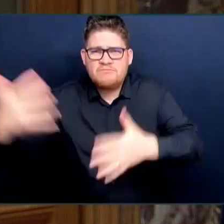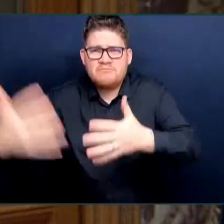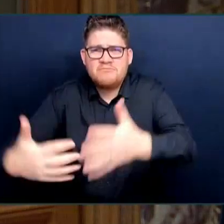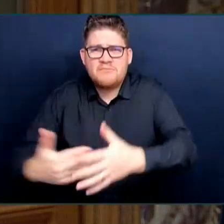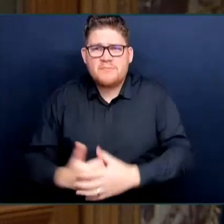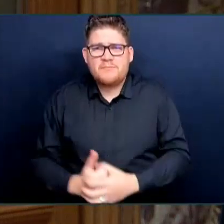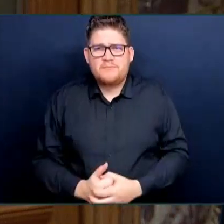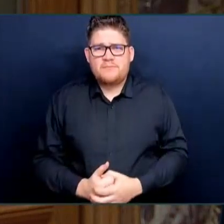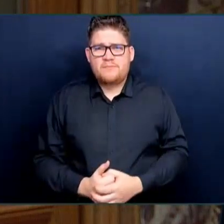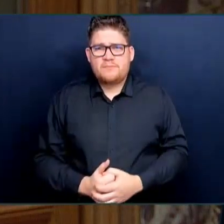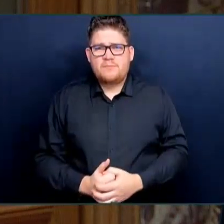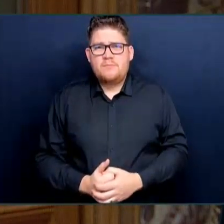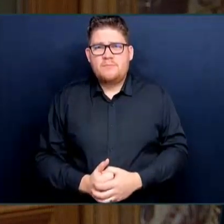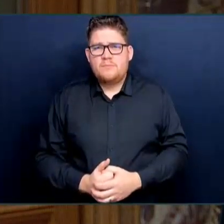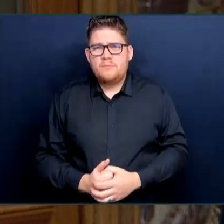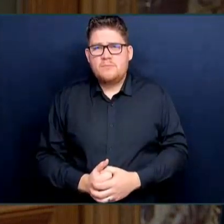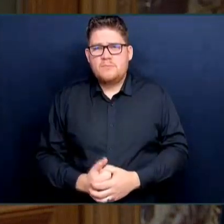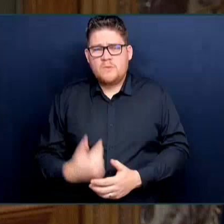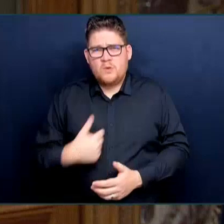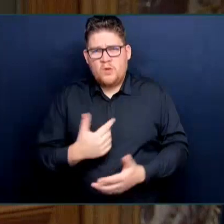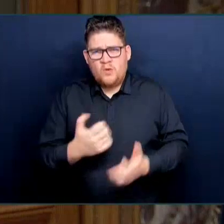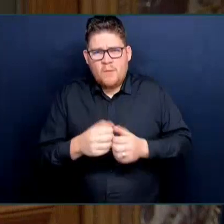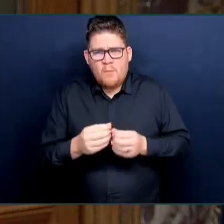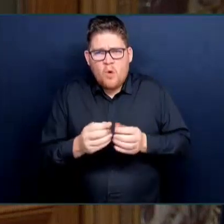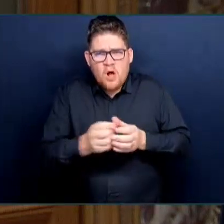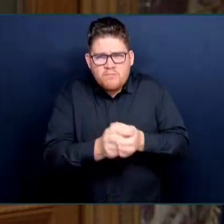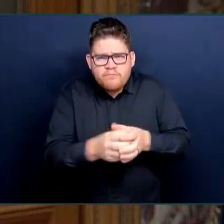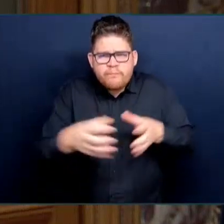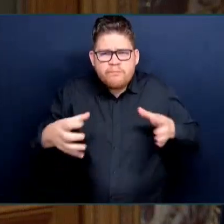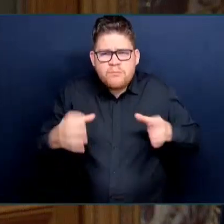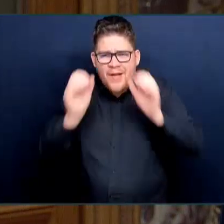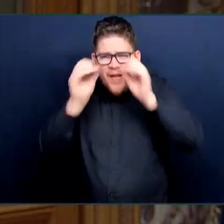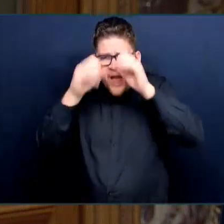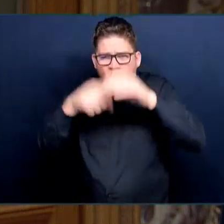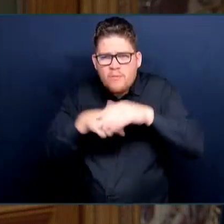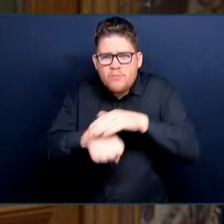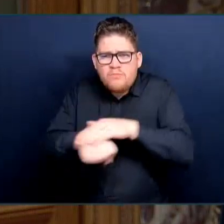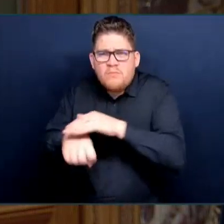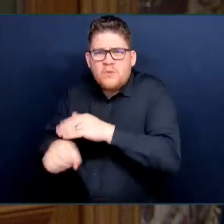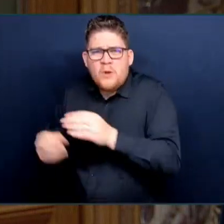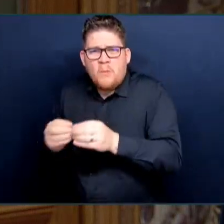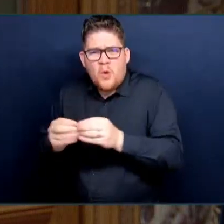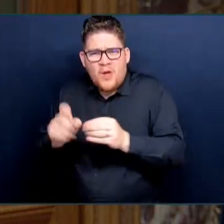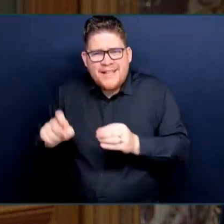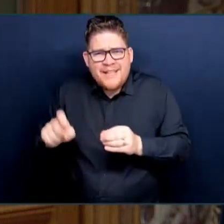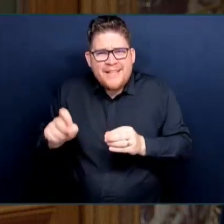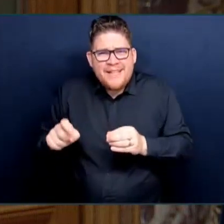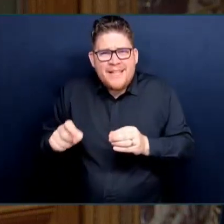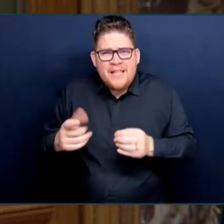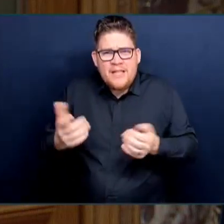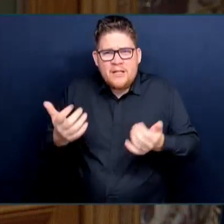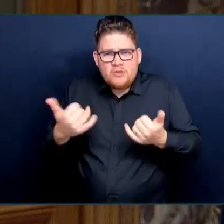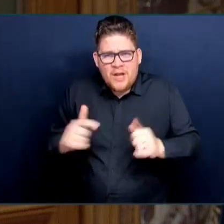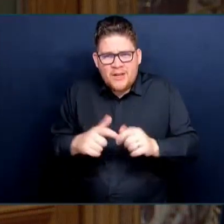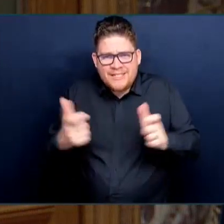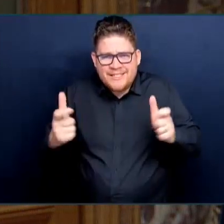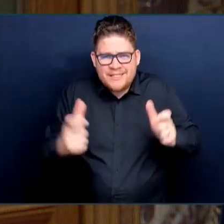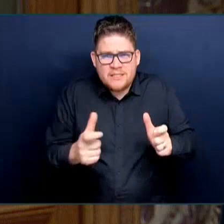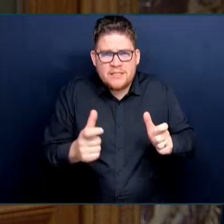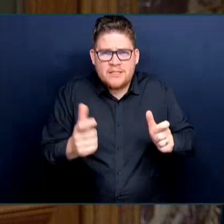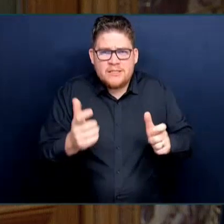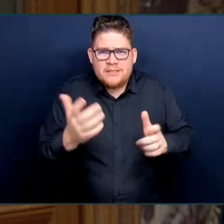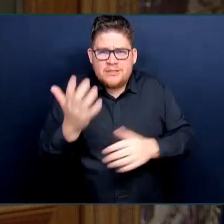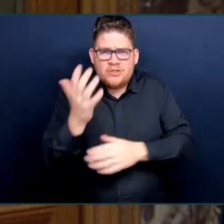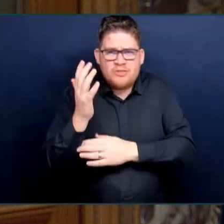them from going extinct. It is not unlike shooting wolves to save caribou while continuing to destroy caribou habitat. The